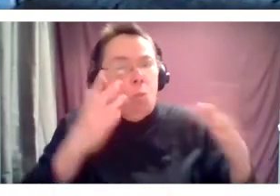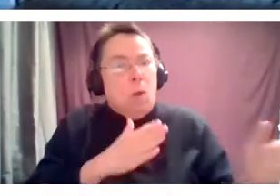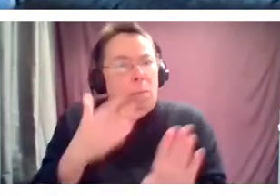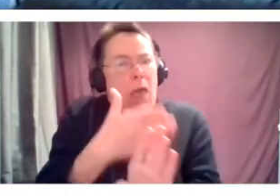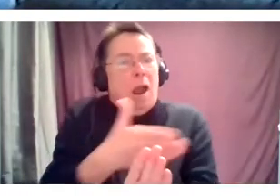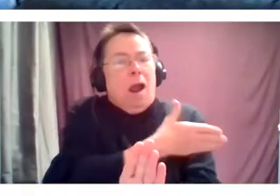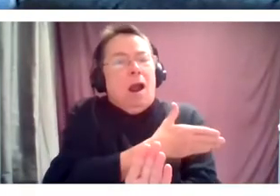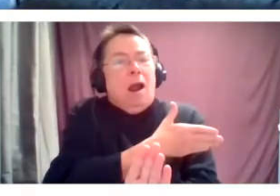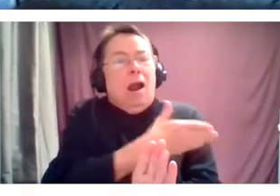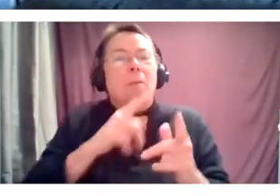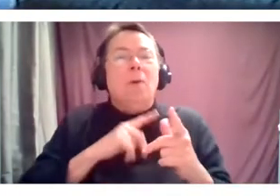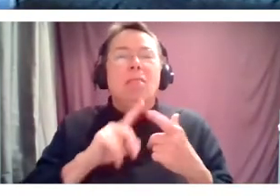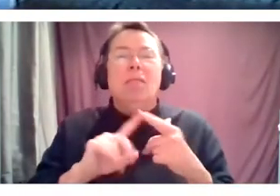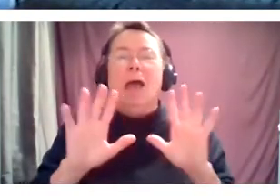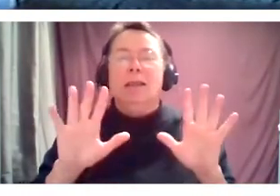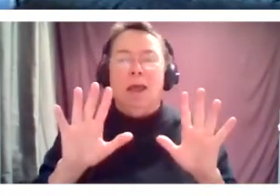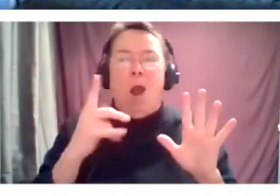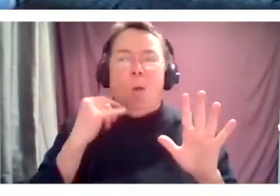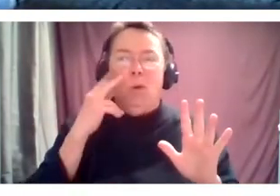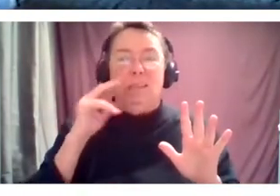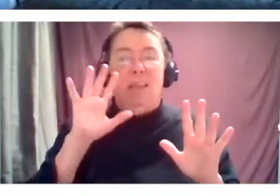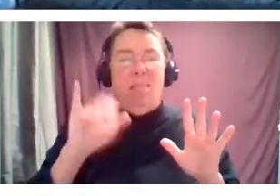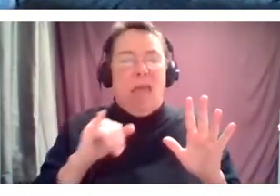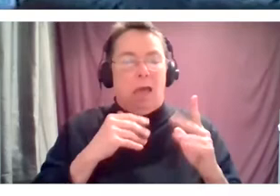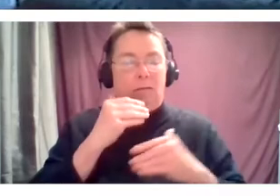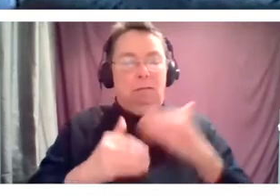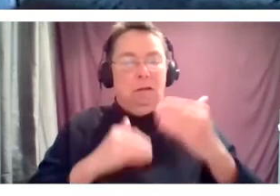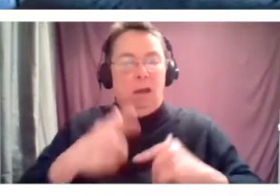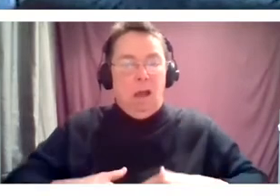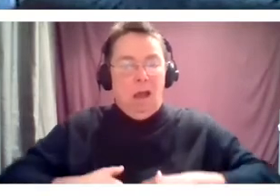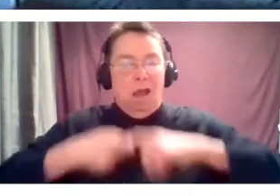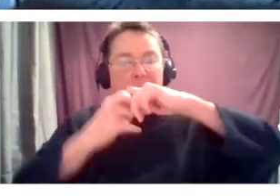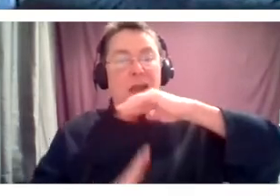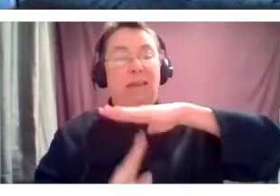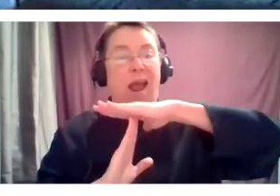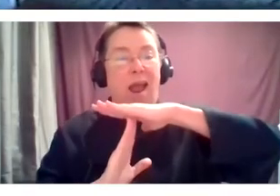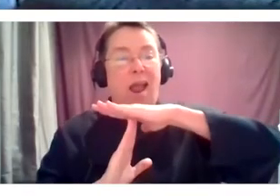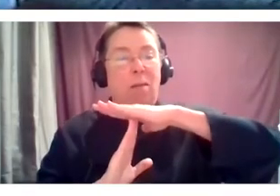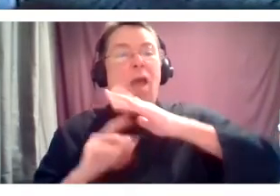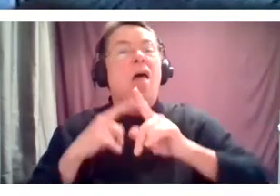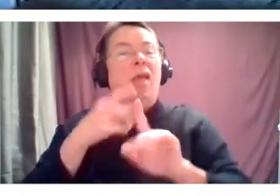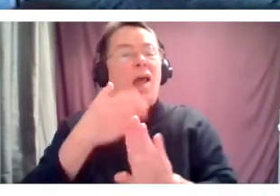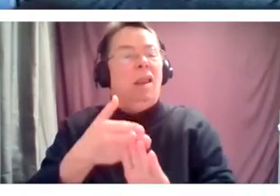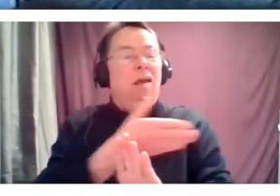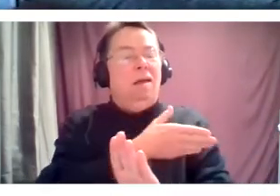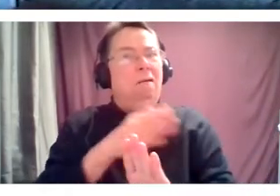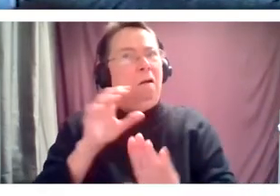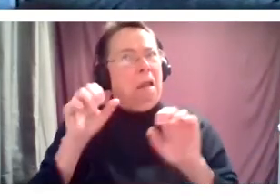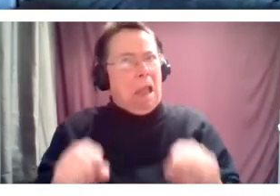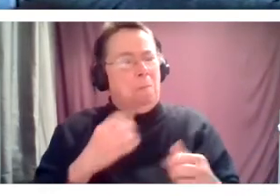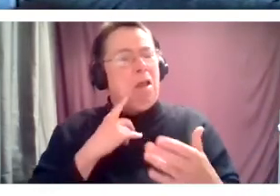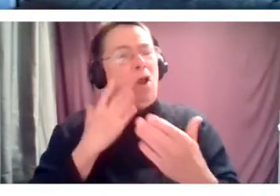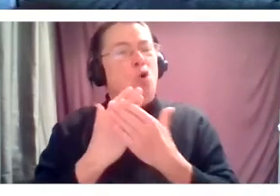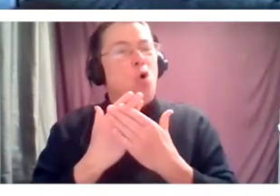that that was brought to a halt. So, you know, I think the theme that everybody's been saying is that gave us this